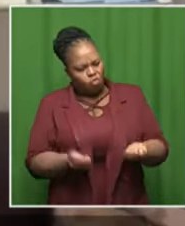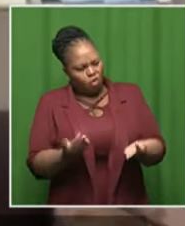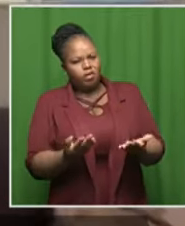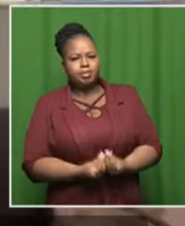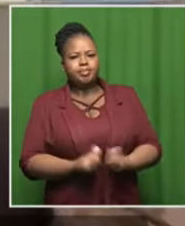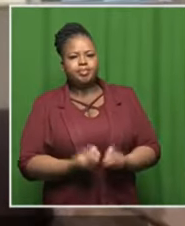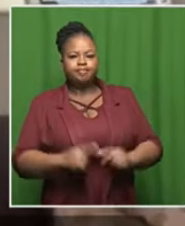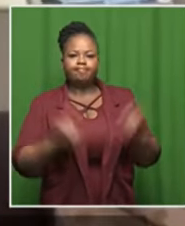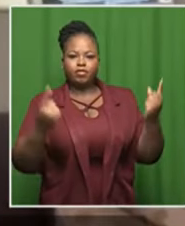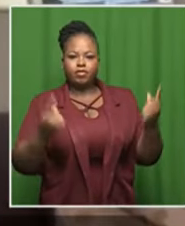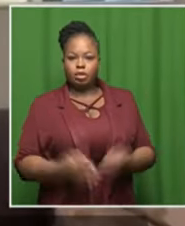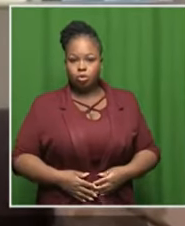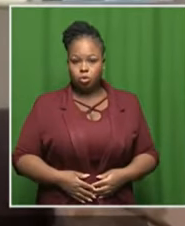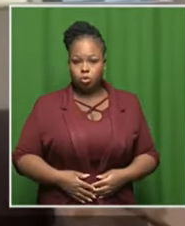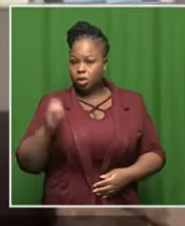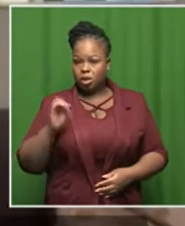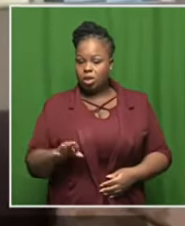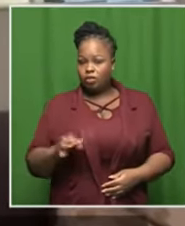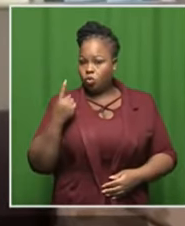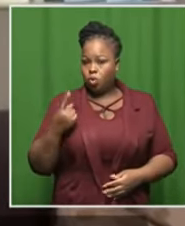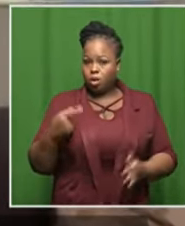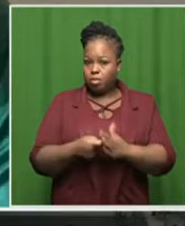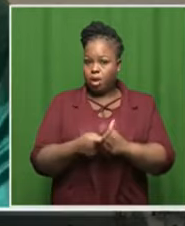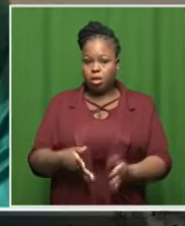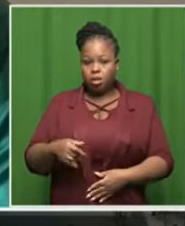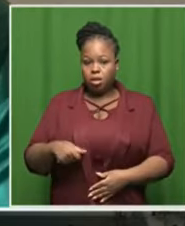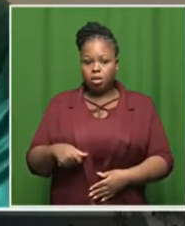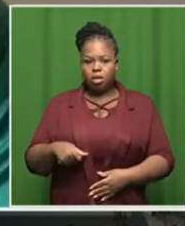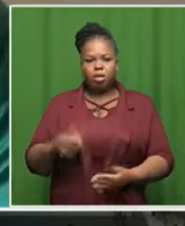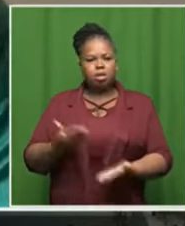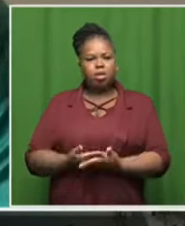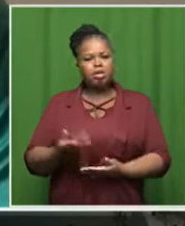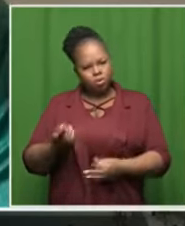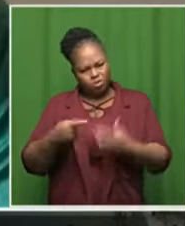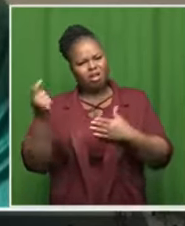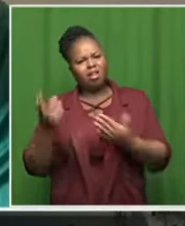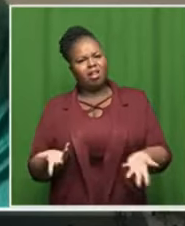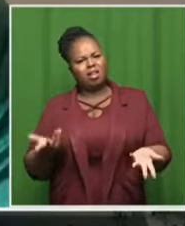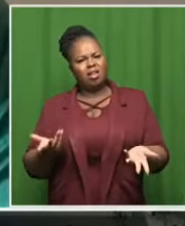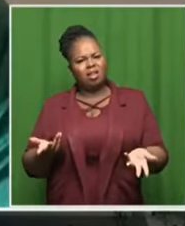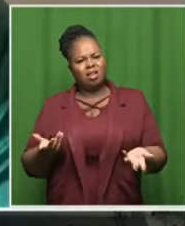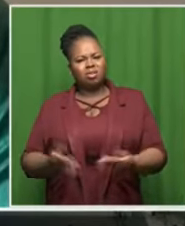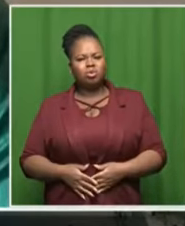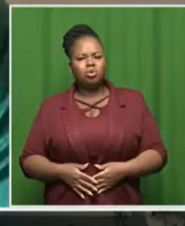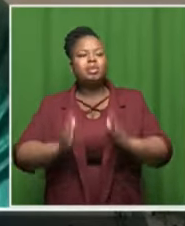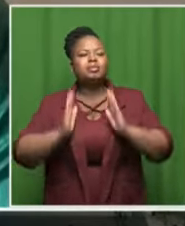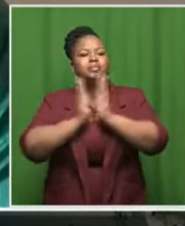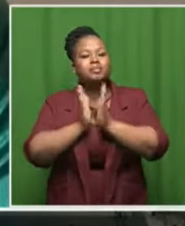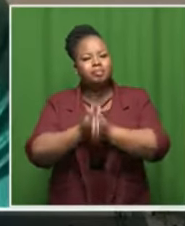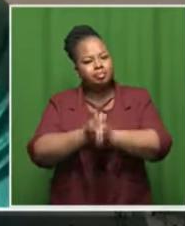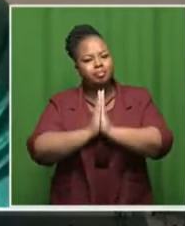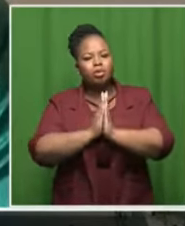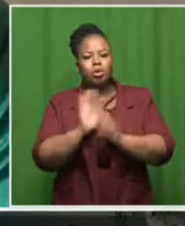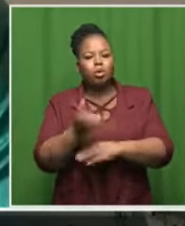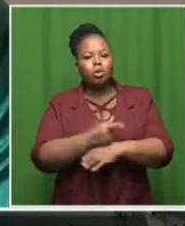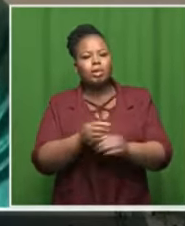there's only one buyer at the auction the price of that buyer will go so my plea is not my plea is for every